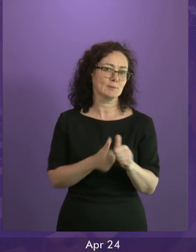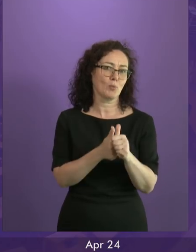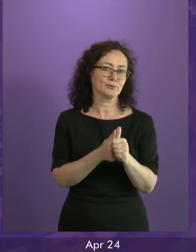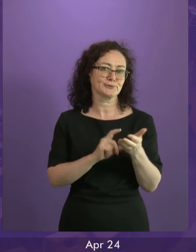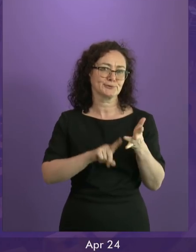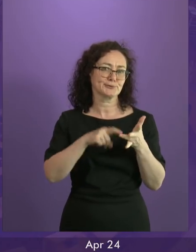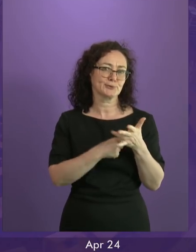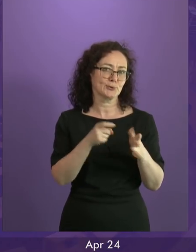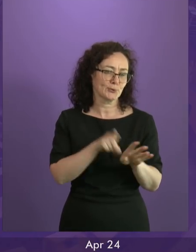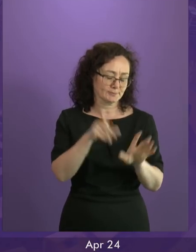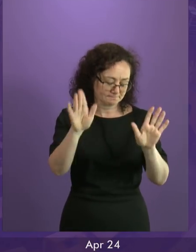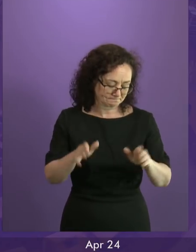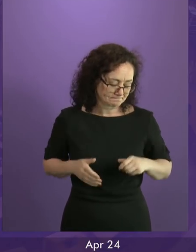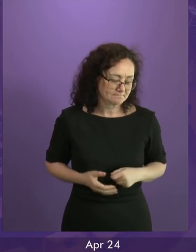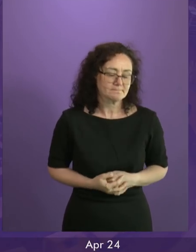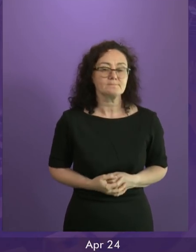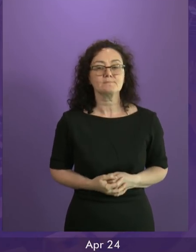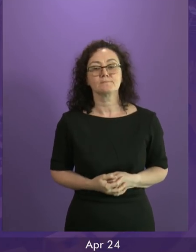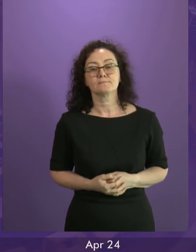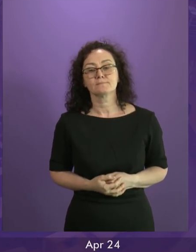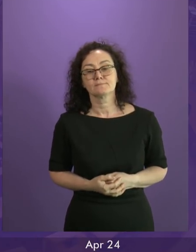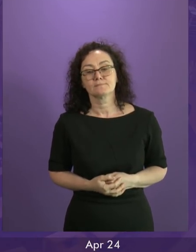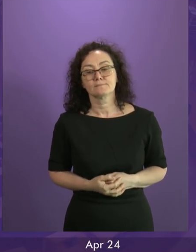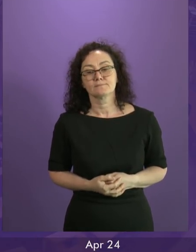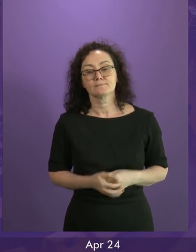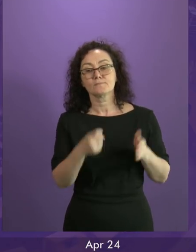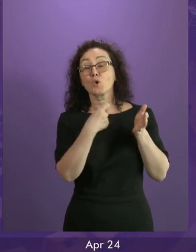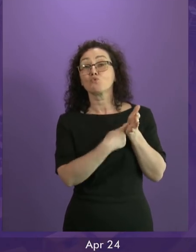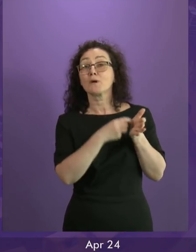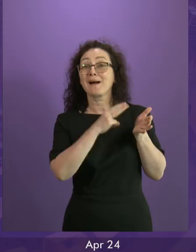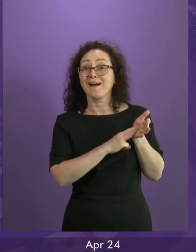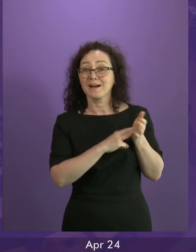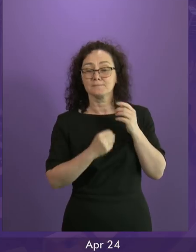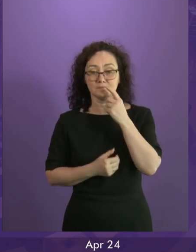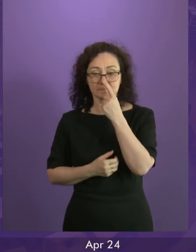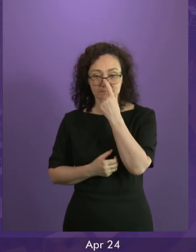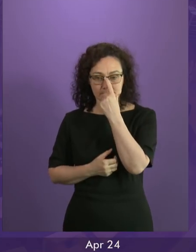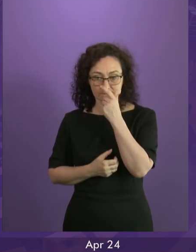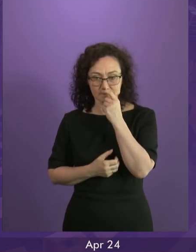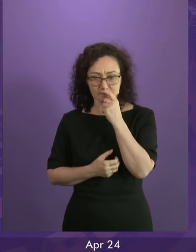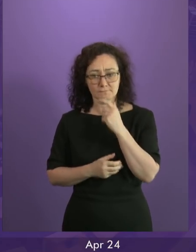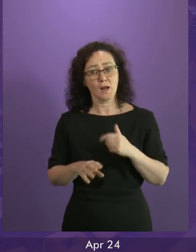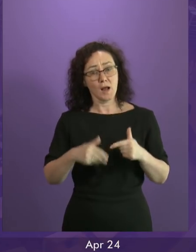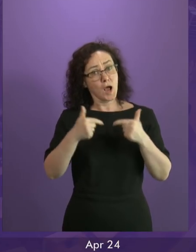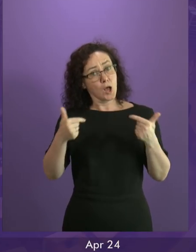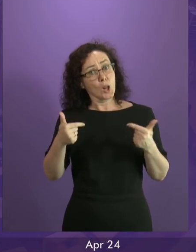Thank you, President Officer. Even many Tories are alarmed about the prospect of an extreme Brexiteer such as Boris Johnson becoming Prime